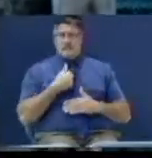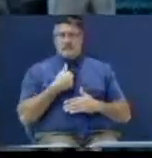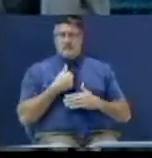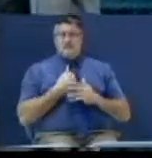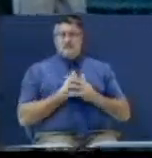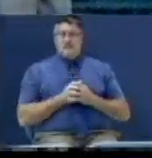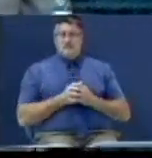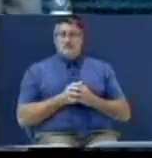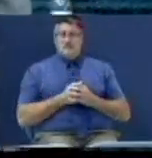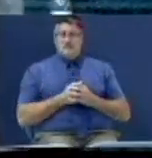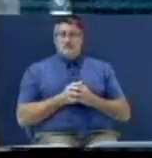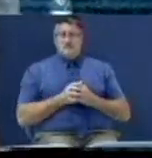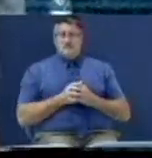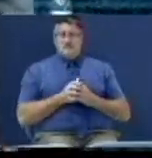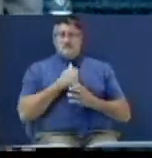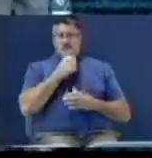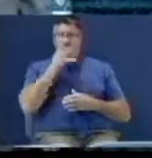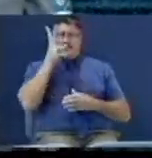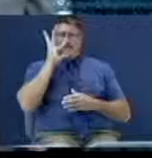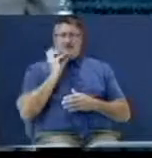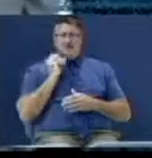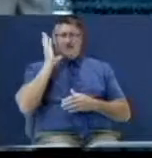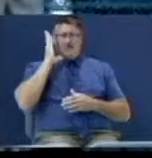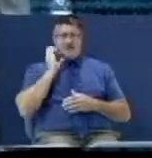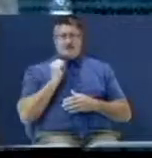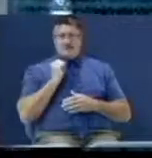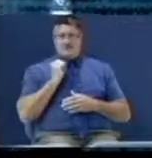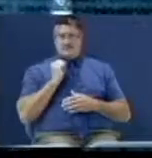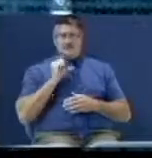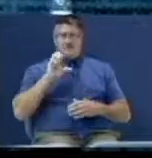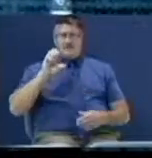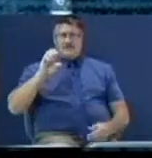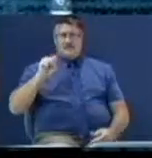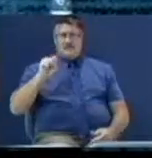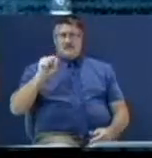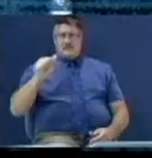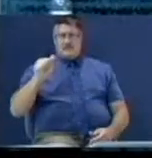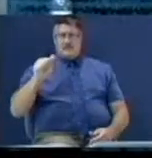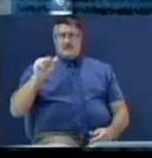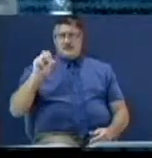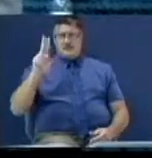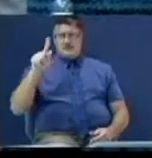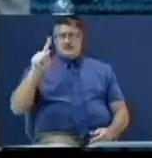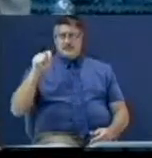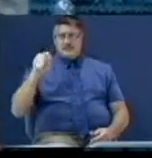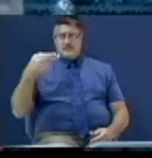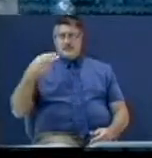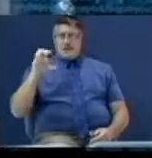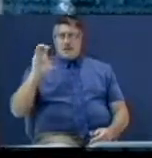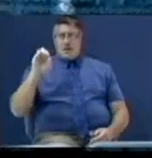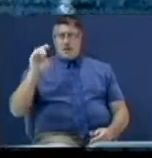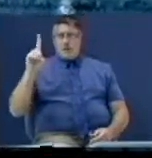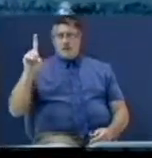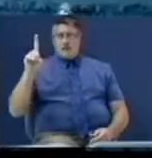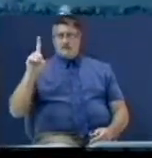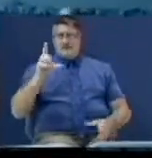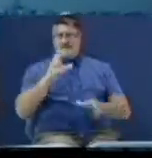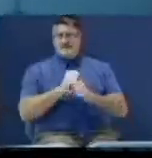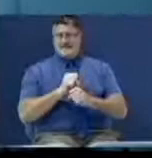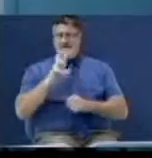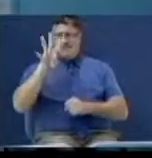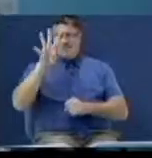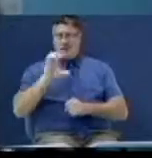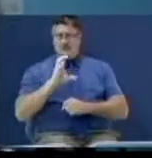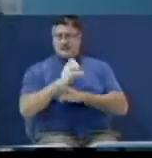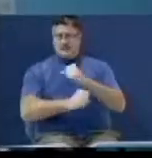You said, well, you haven't went through the sainthood. It takes about 400 years, don't it? I'll be honest with you.